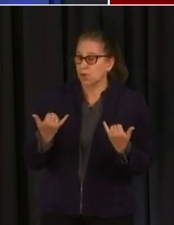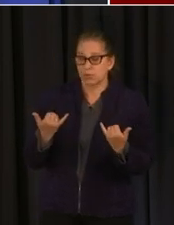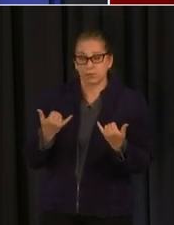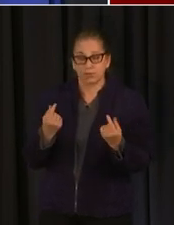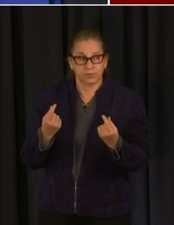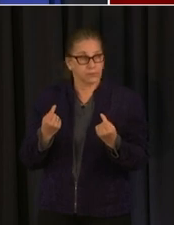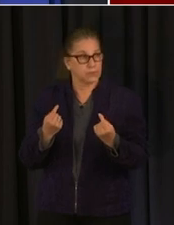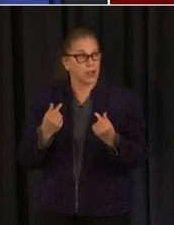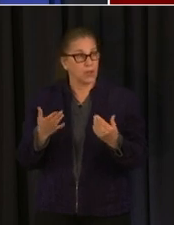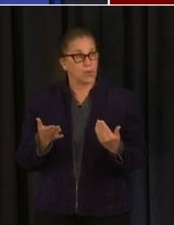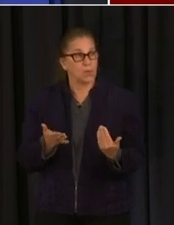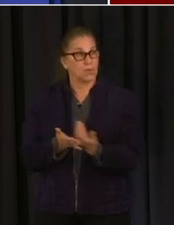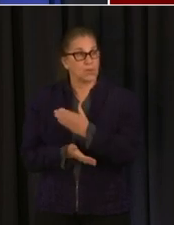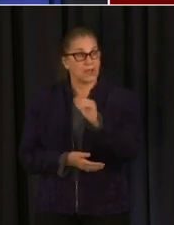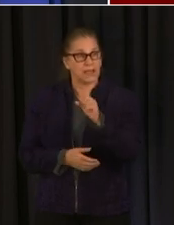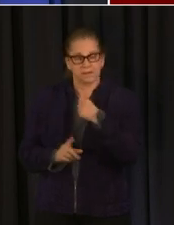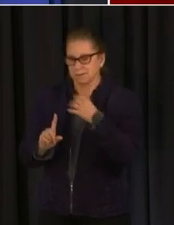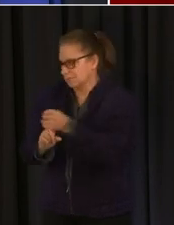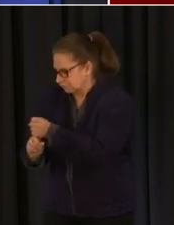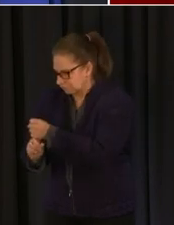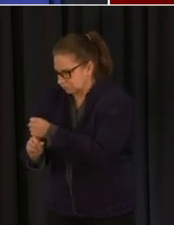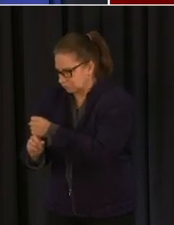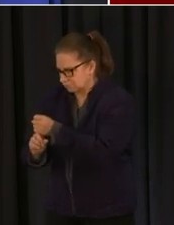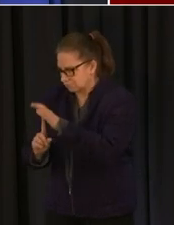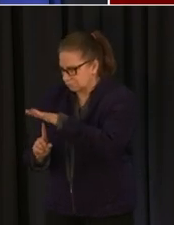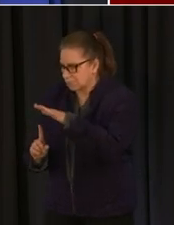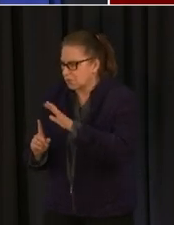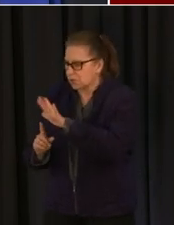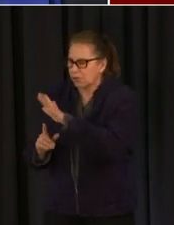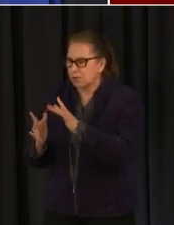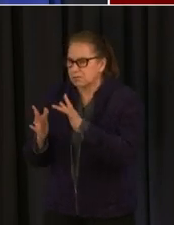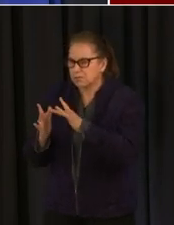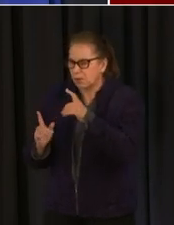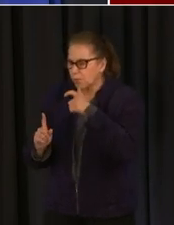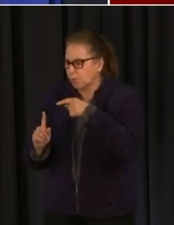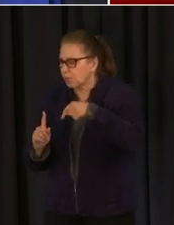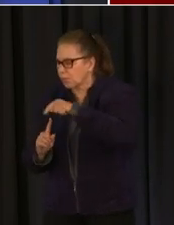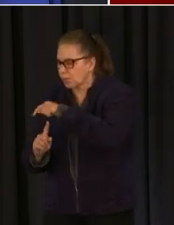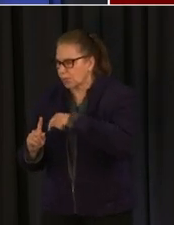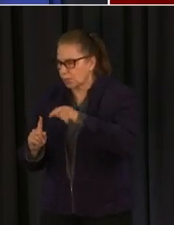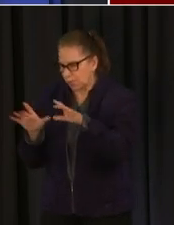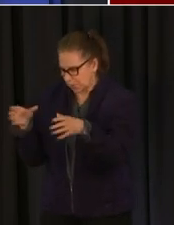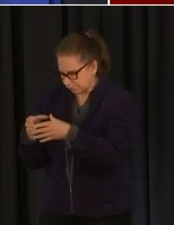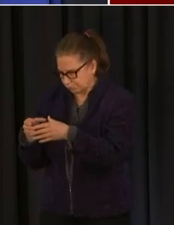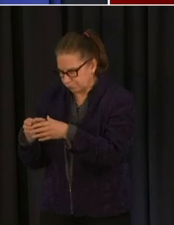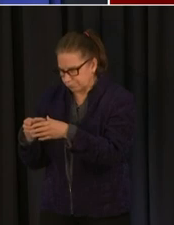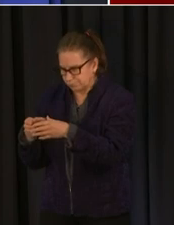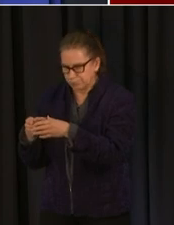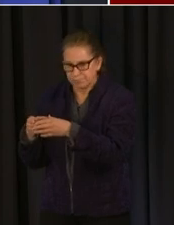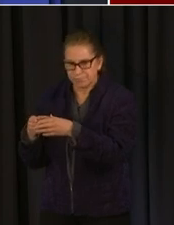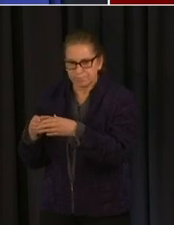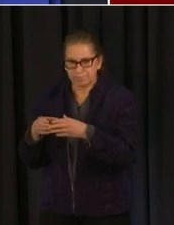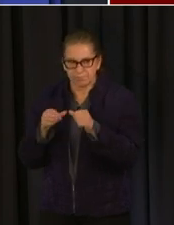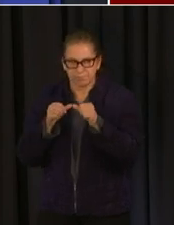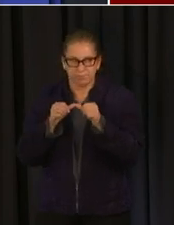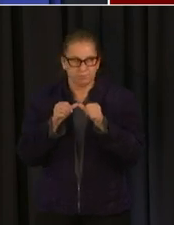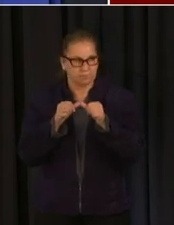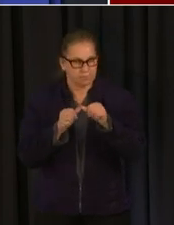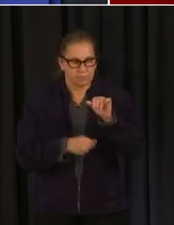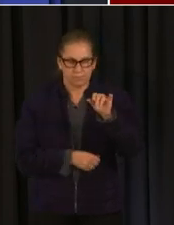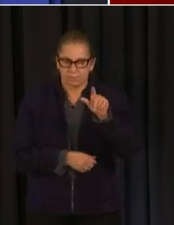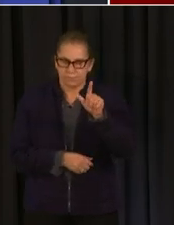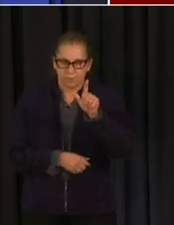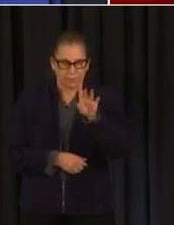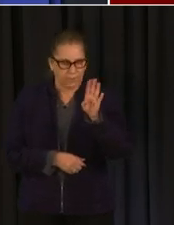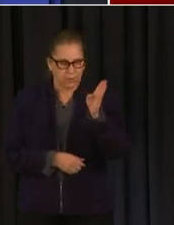diseases so that will remain a core part of our portfolio and we want to be able to sustain that seven days a week so that no matter when your diagnosis